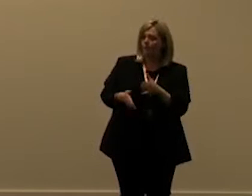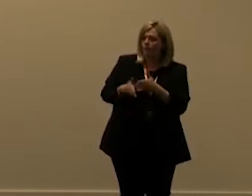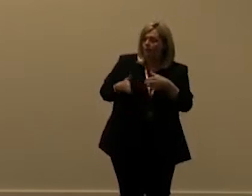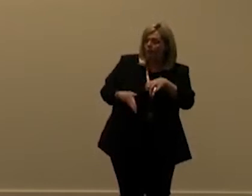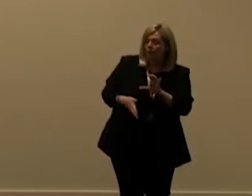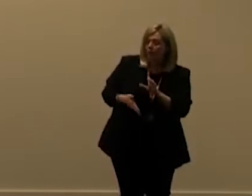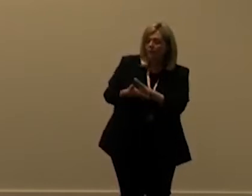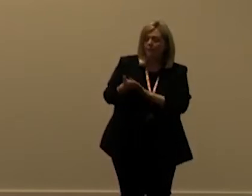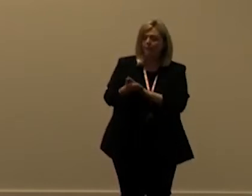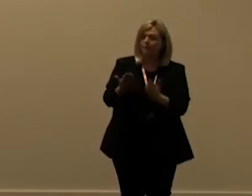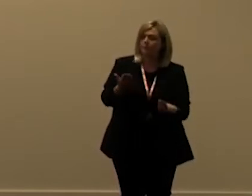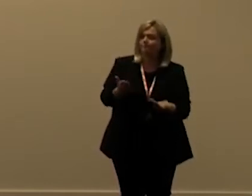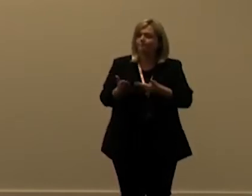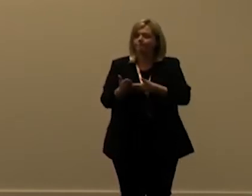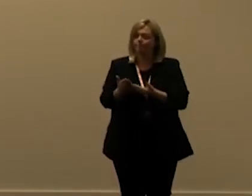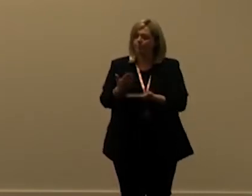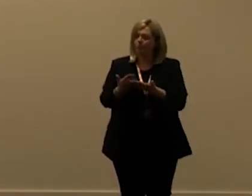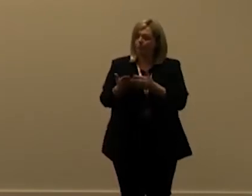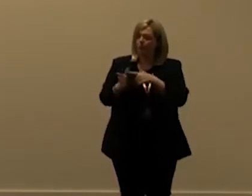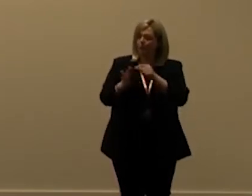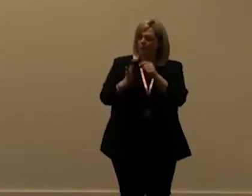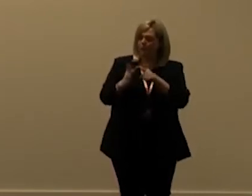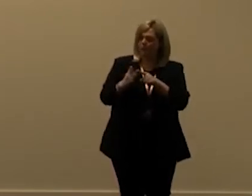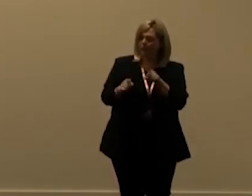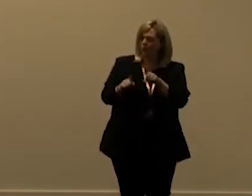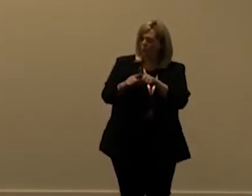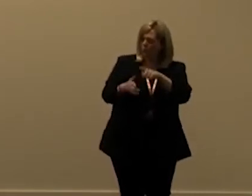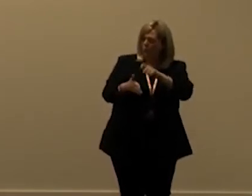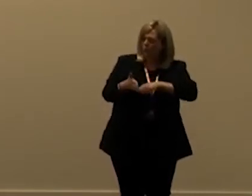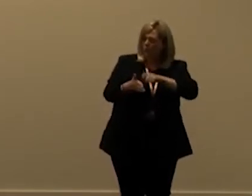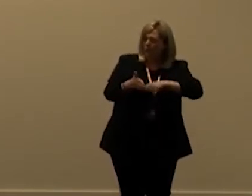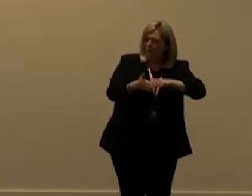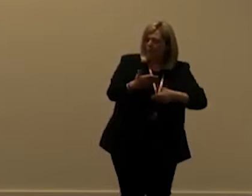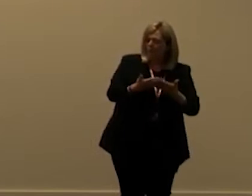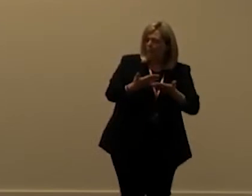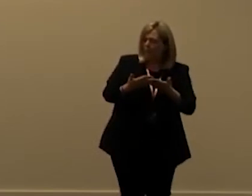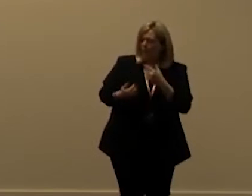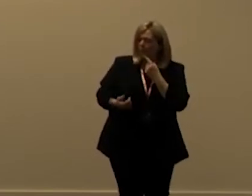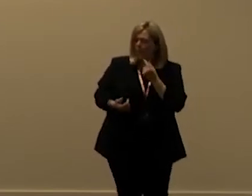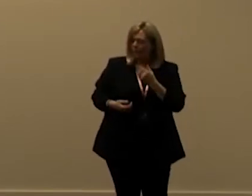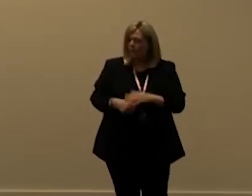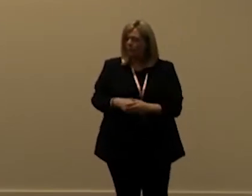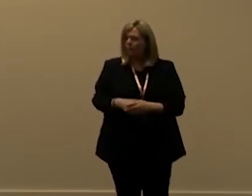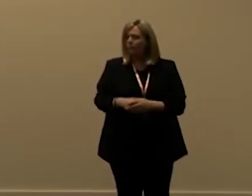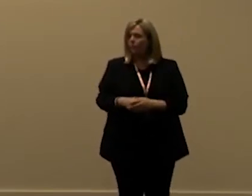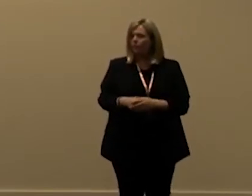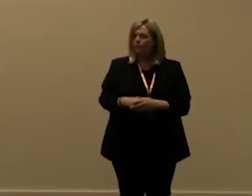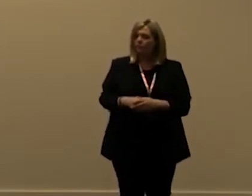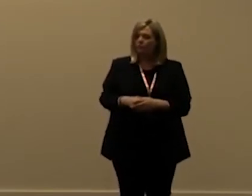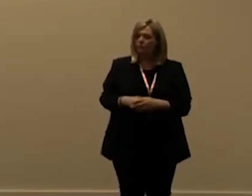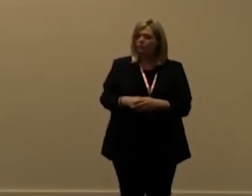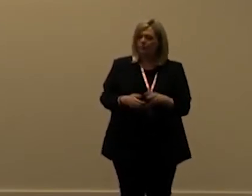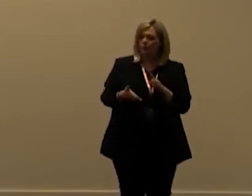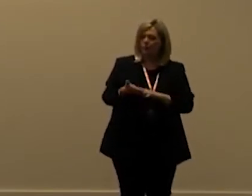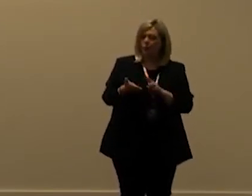more apis you can use and then you can actually buy more as well um and there's a difference between